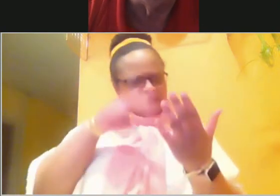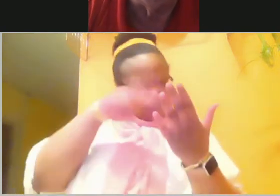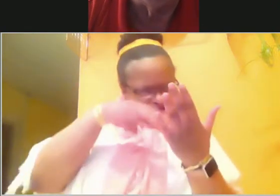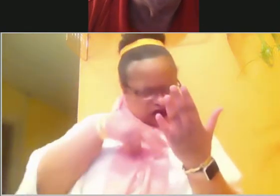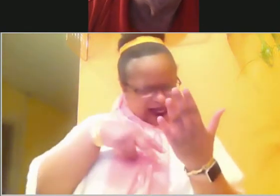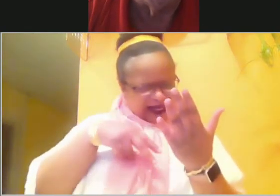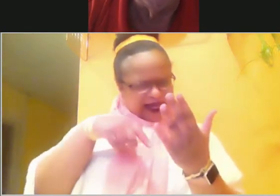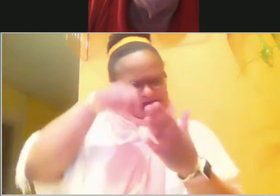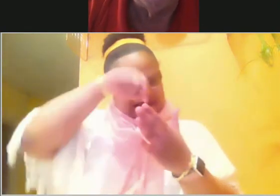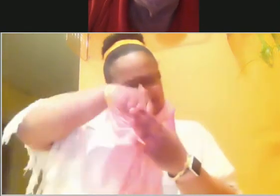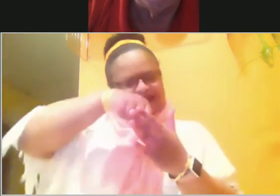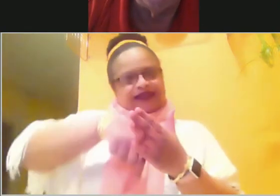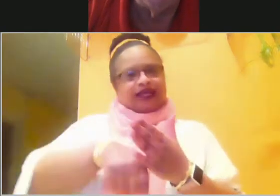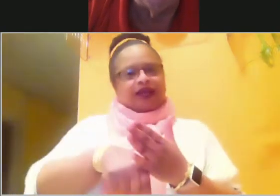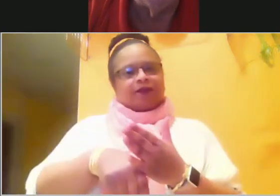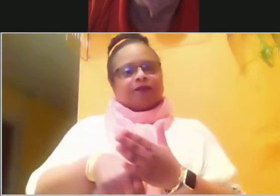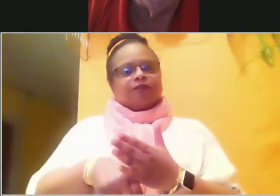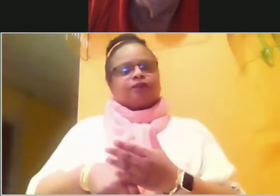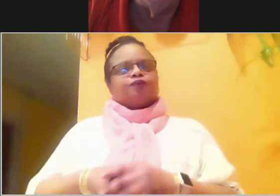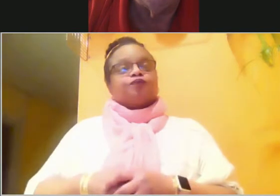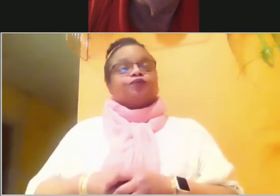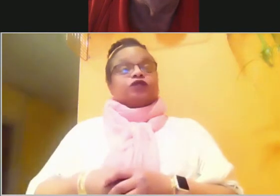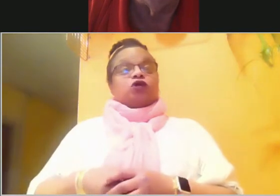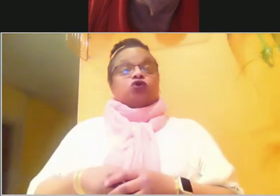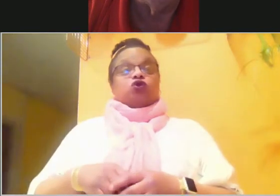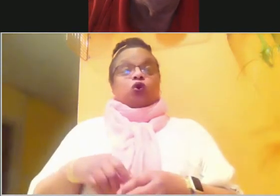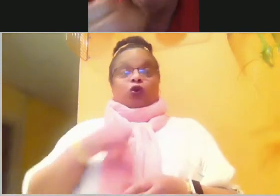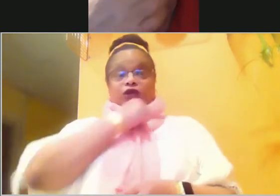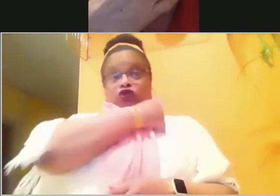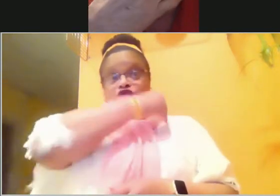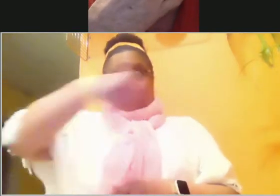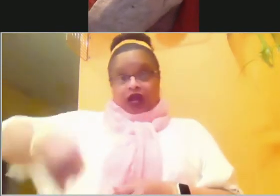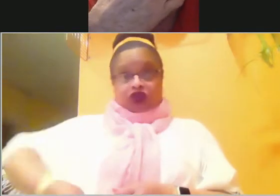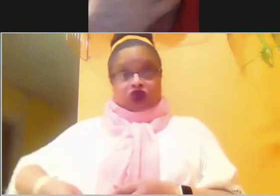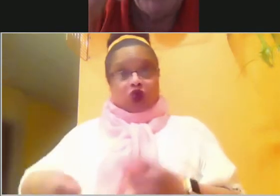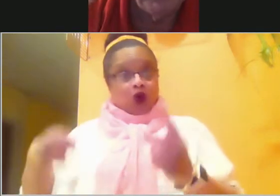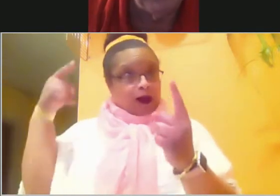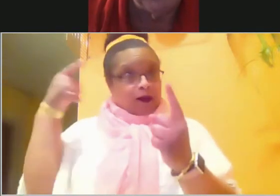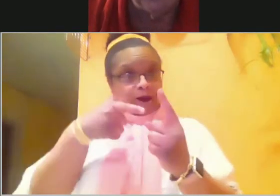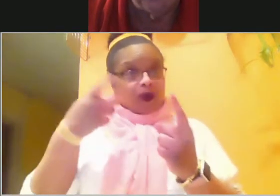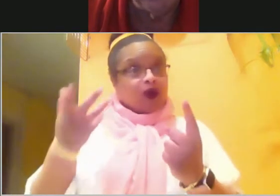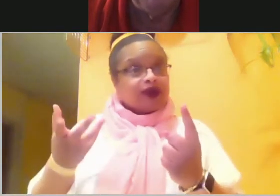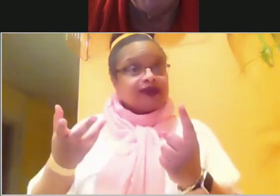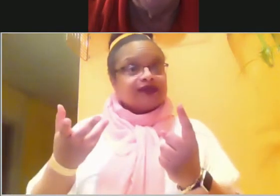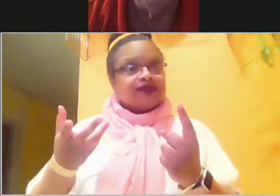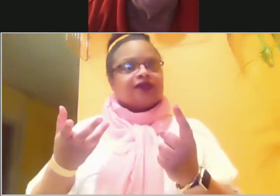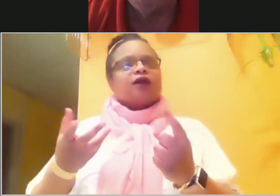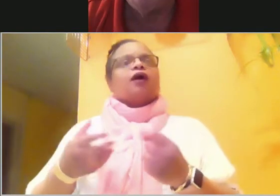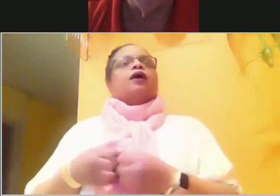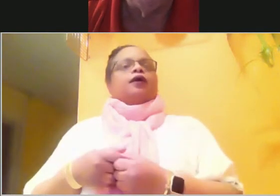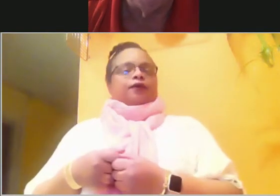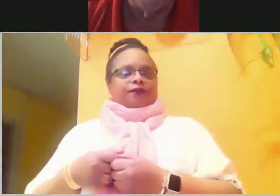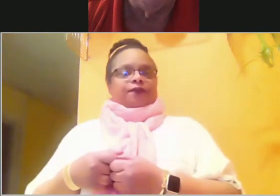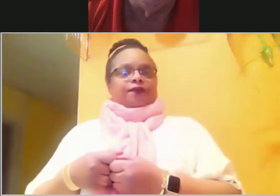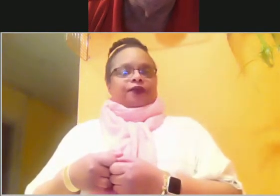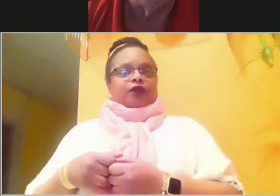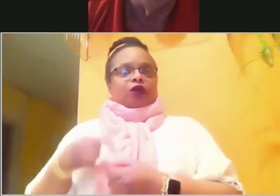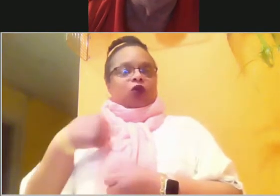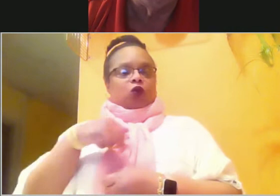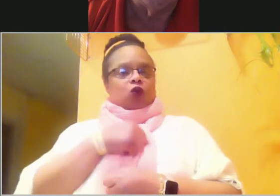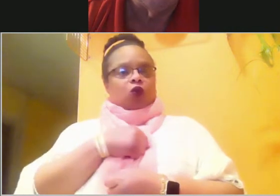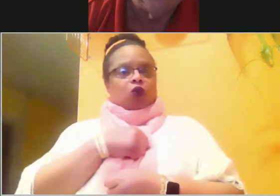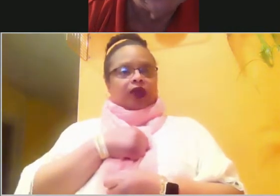various different books. And Joshua points out some, there's some great things in the book that we talk, that talks about in what we're